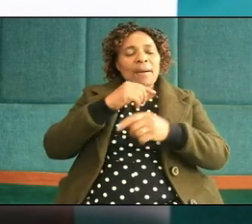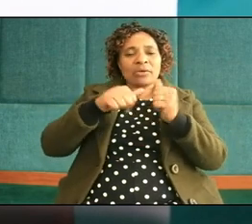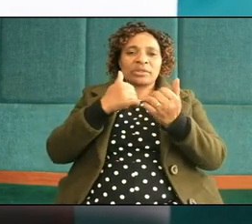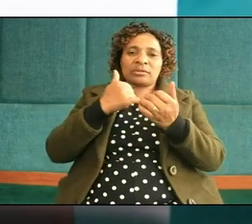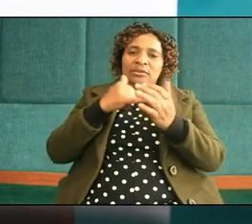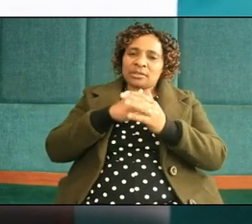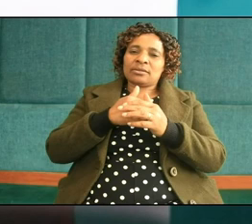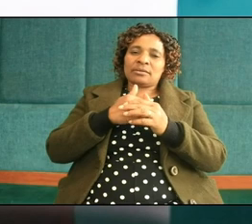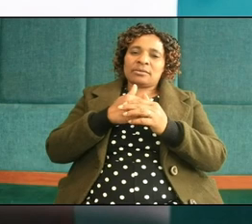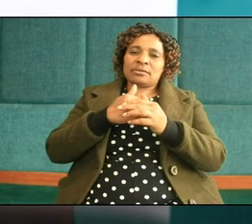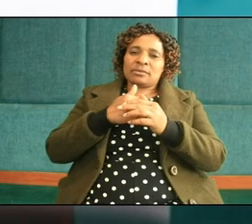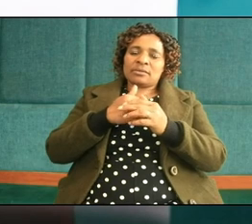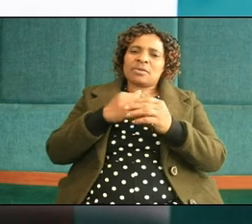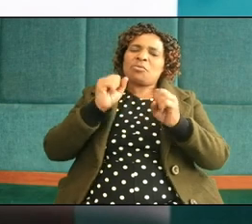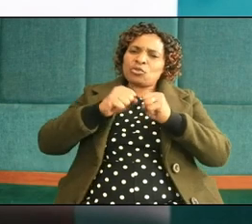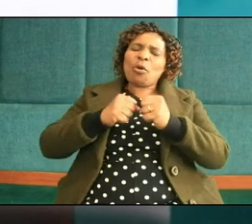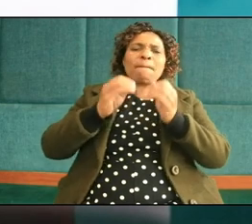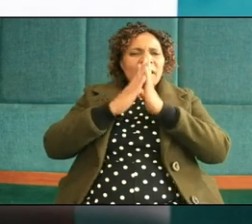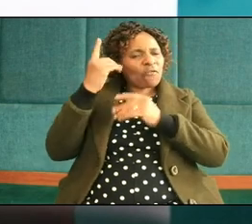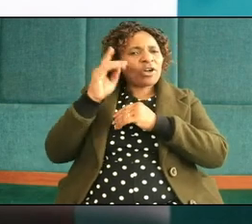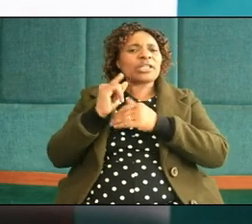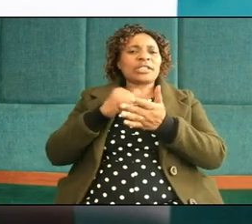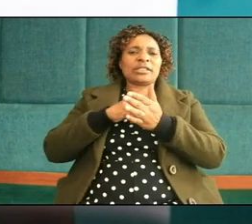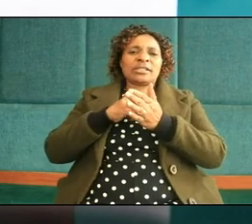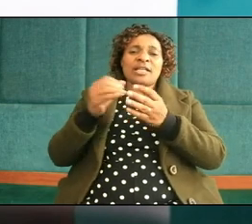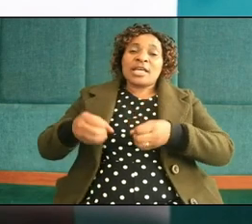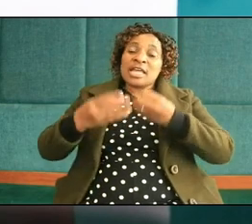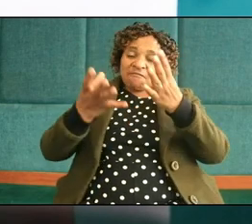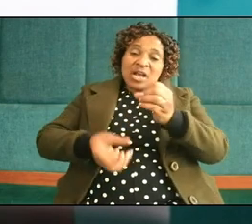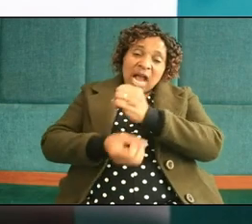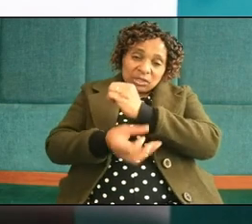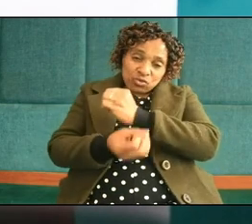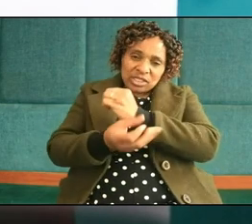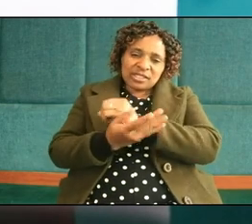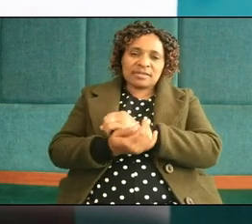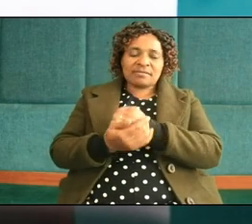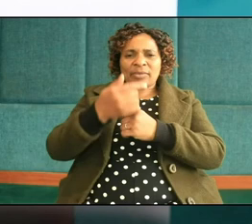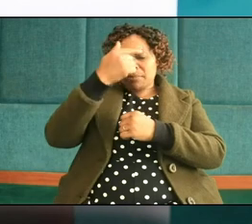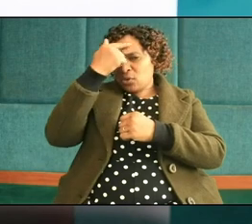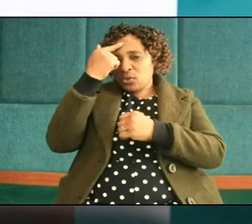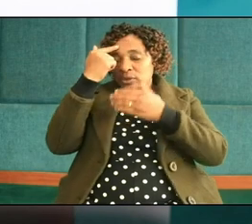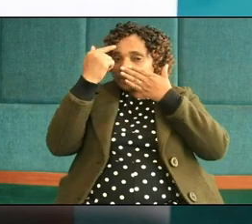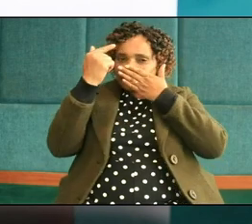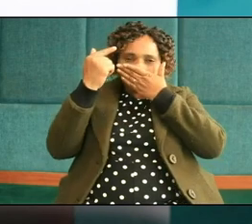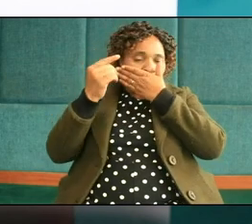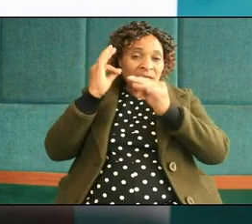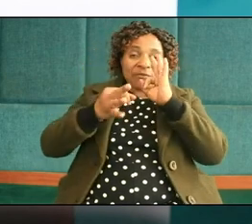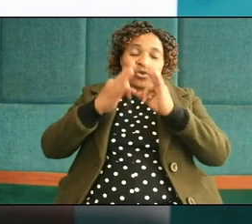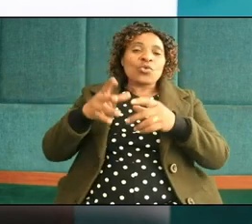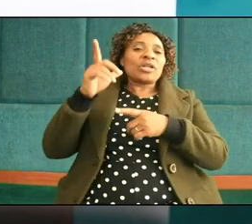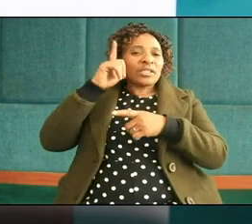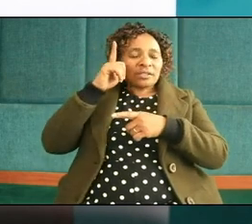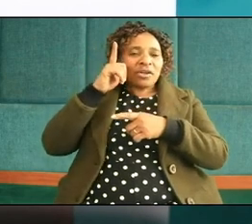the abuser pray for him give him counseling because if you leave him he